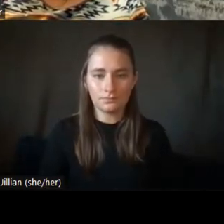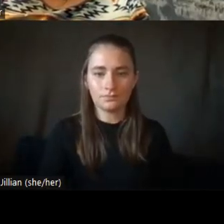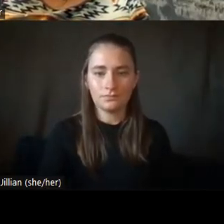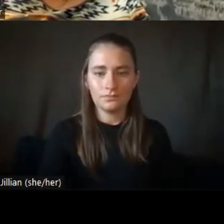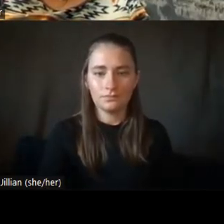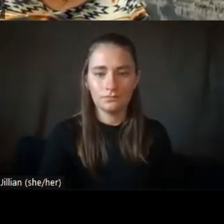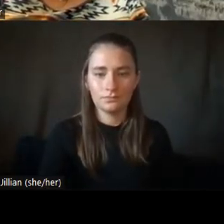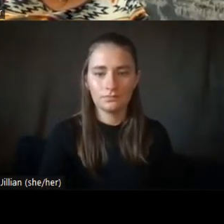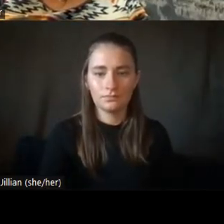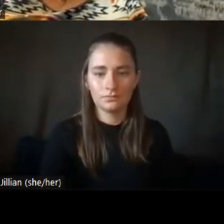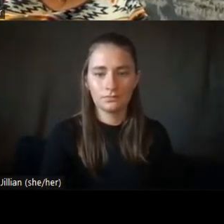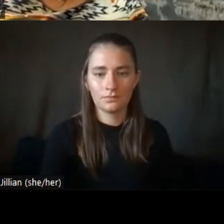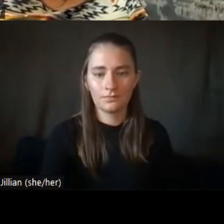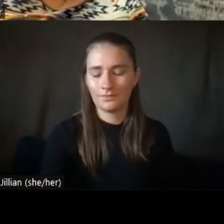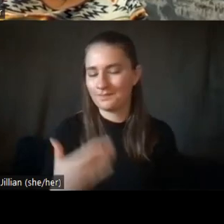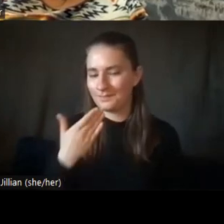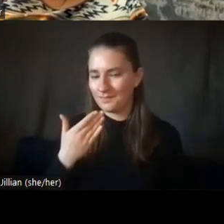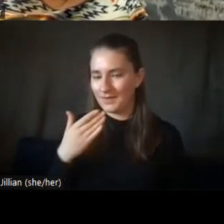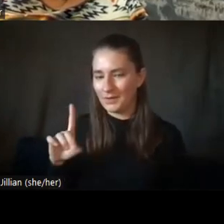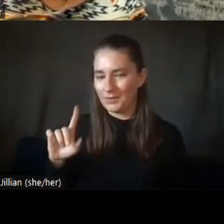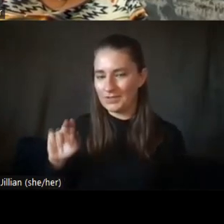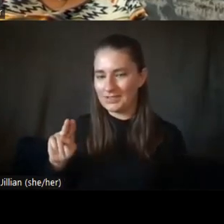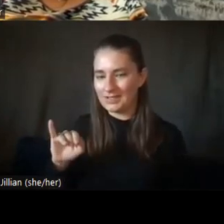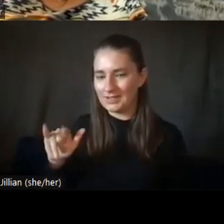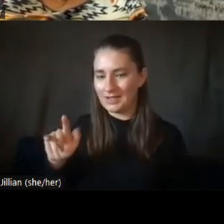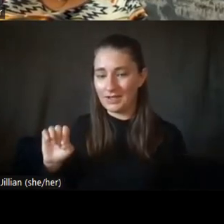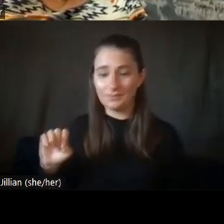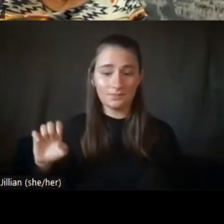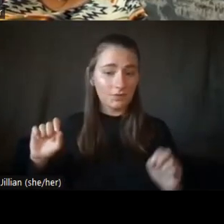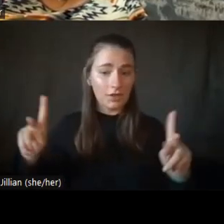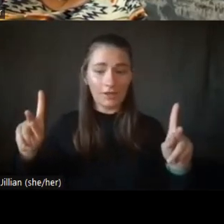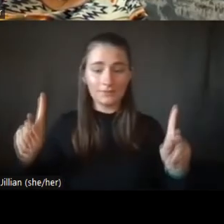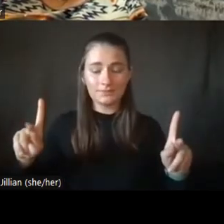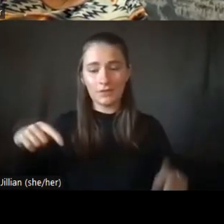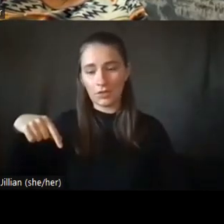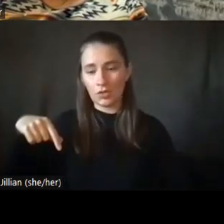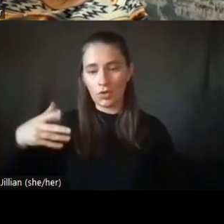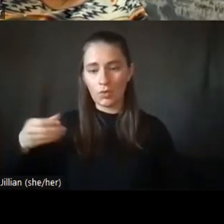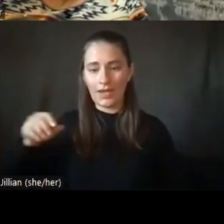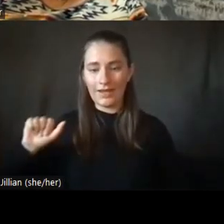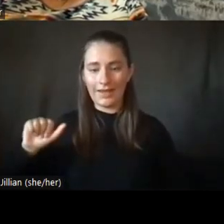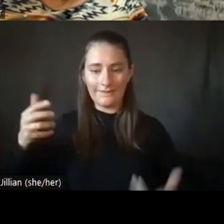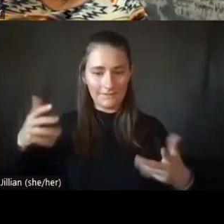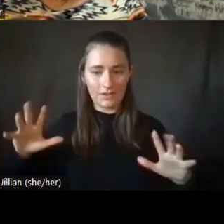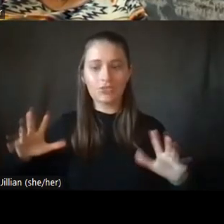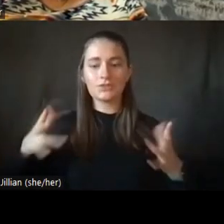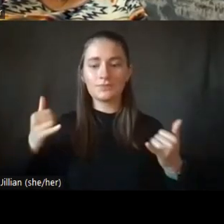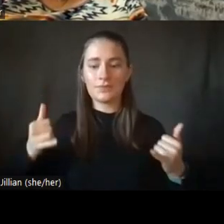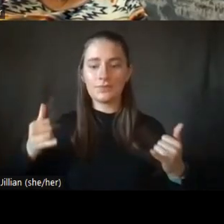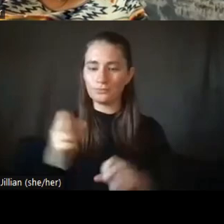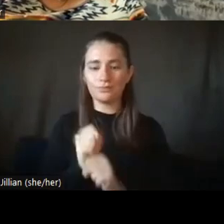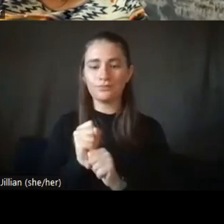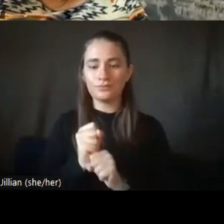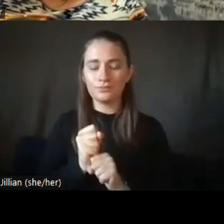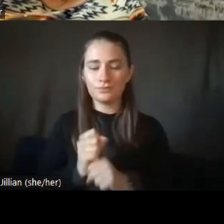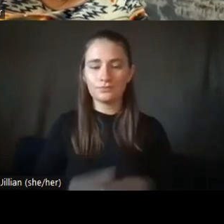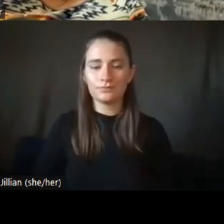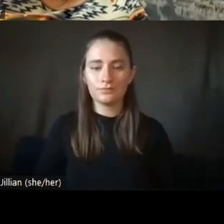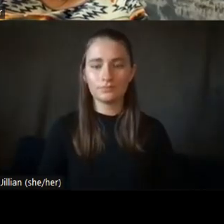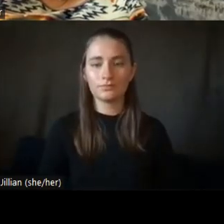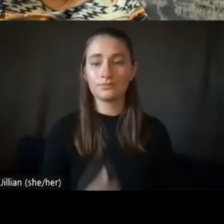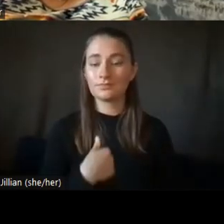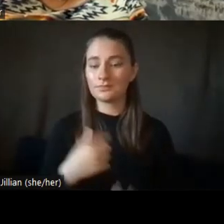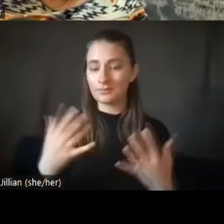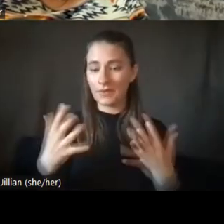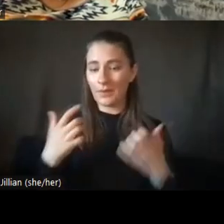Thank you on that, Danielle. And with that, we are closing the Q&A section and are now heading into the closing. I want to thank